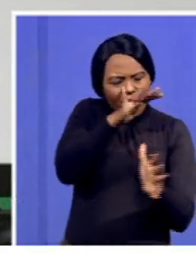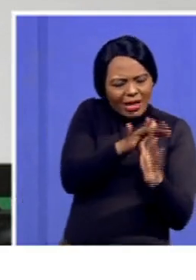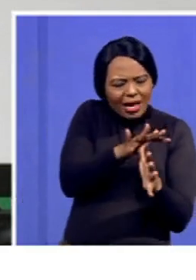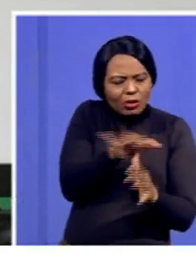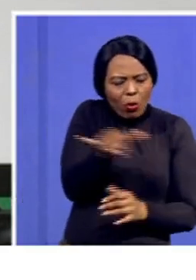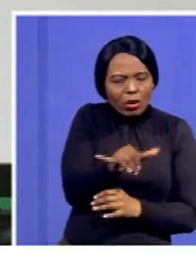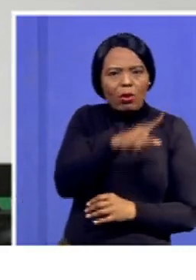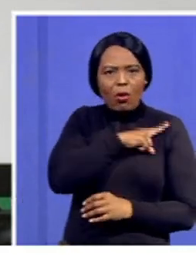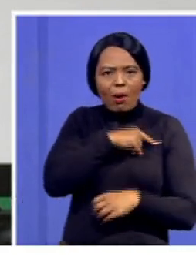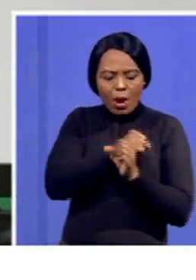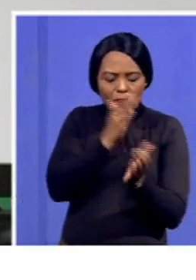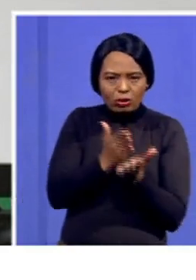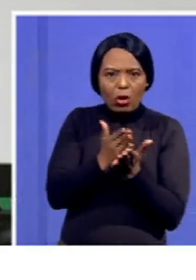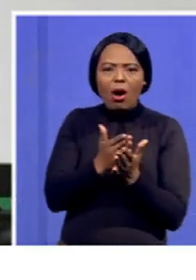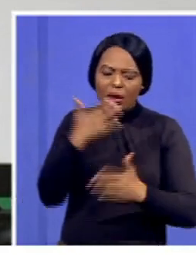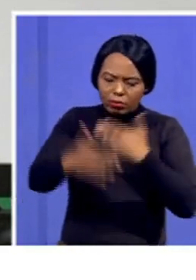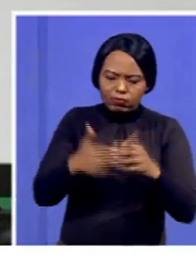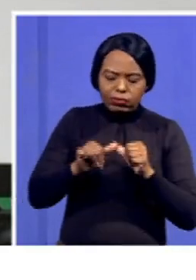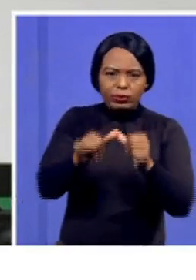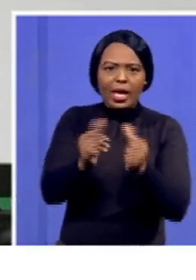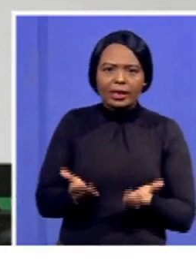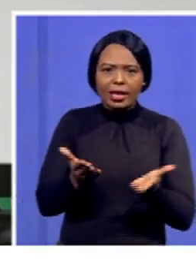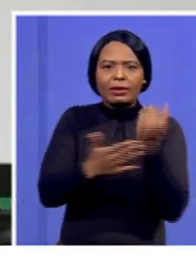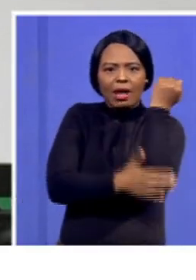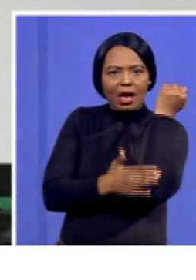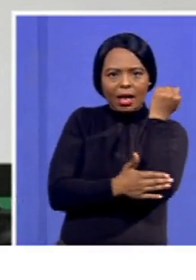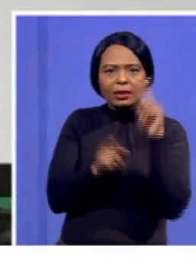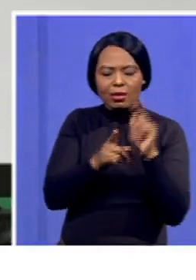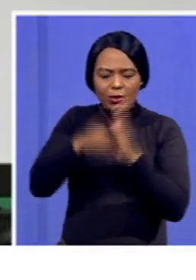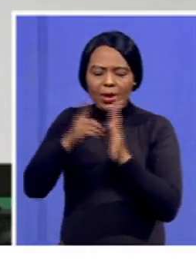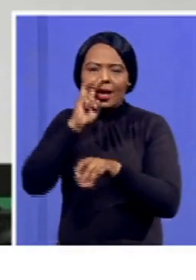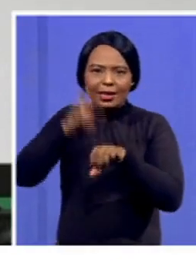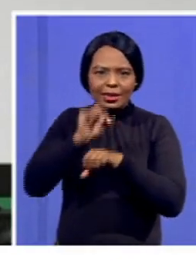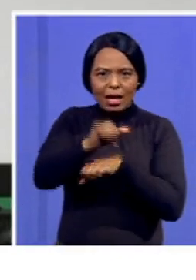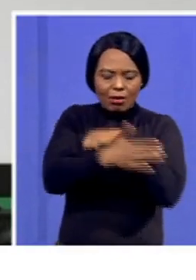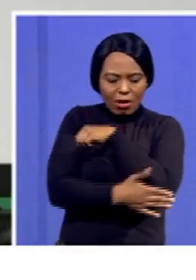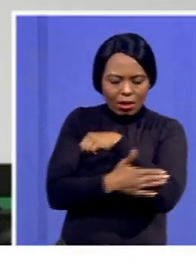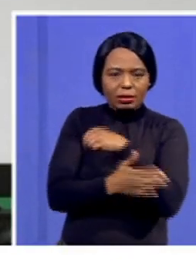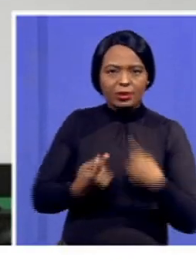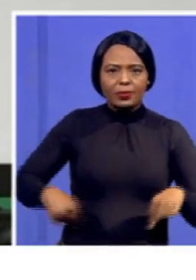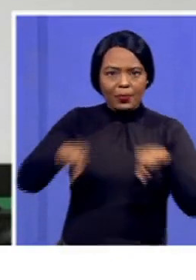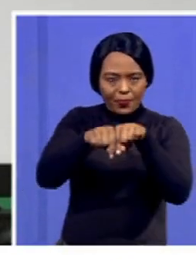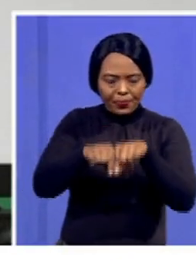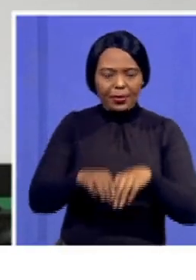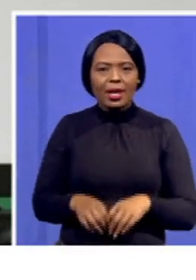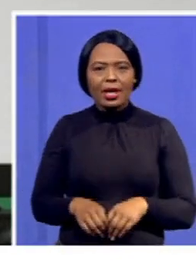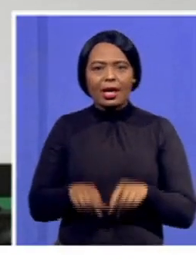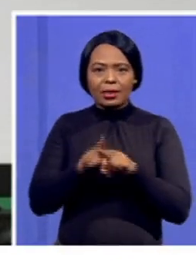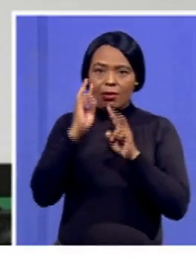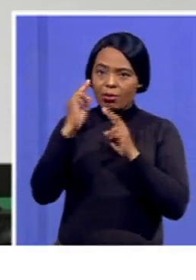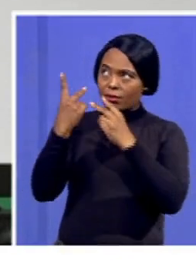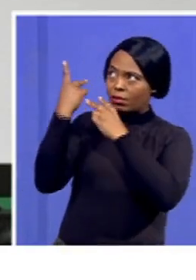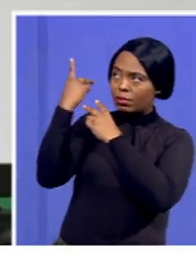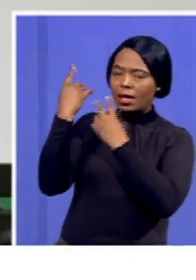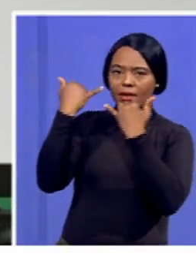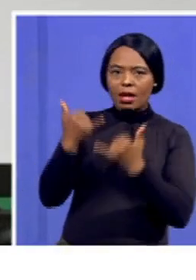they are able to service the country and serve the developmental need of this country. We have spoke, we reflect on the paper